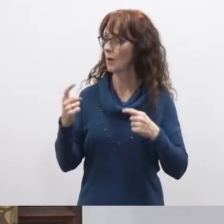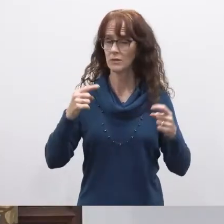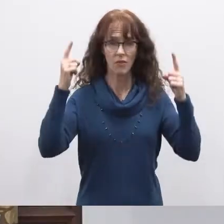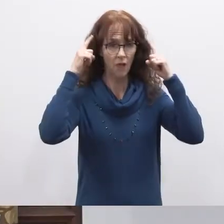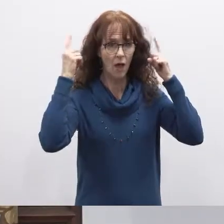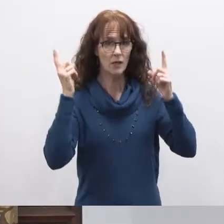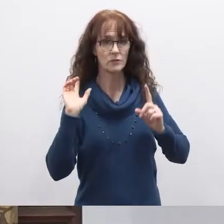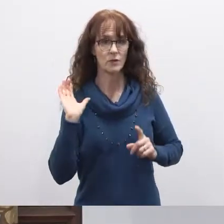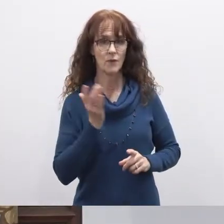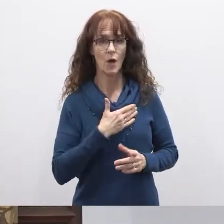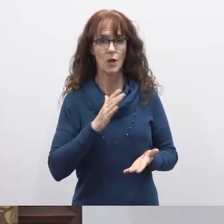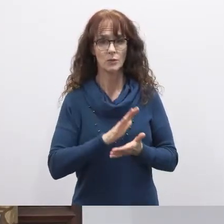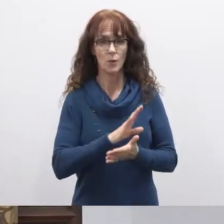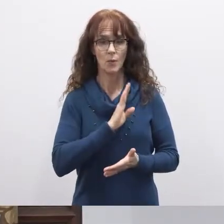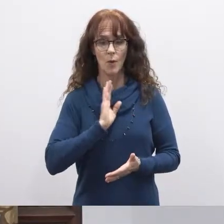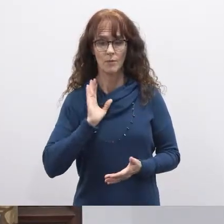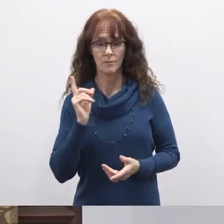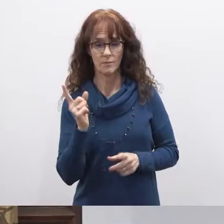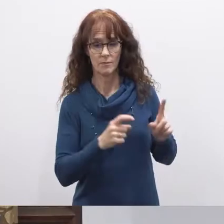for our school board member